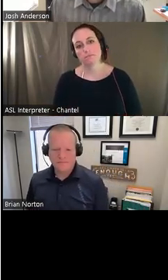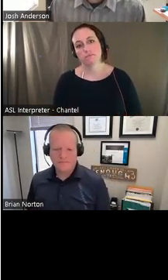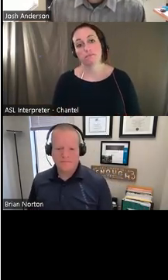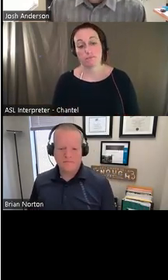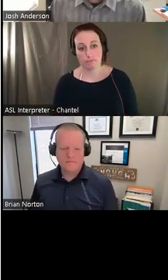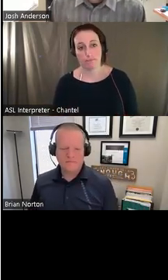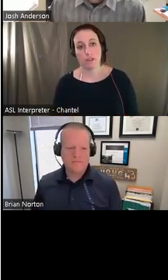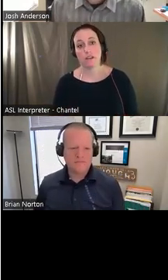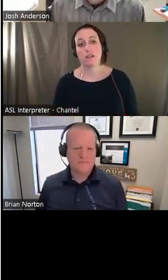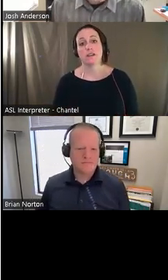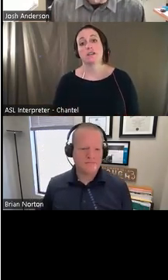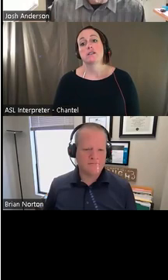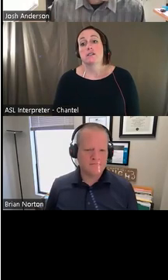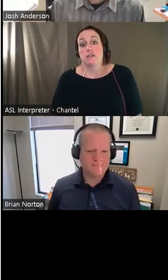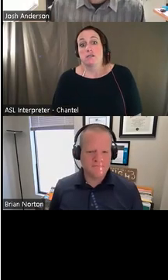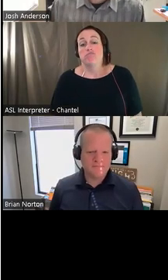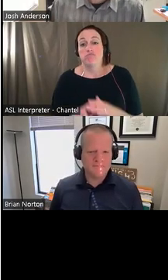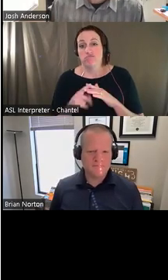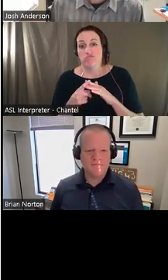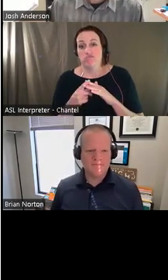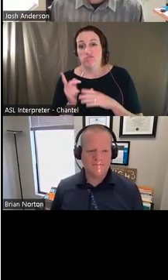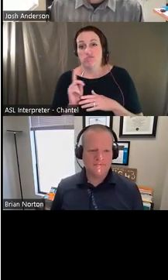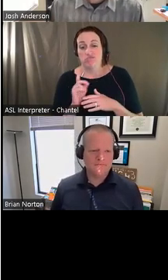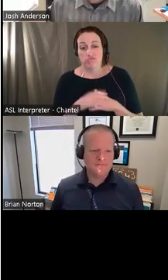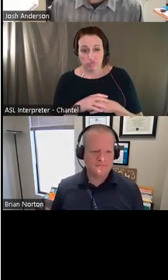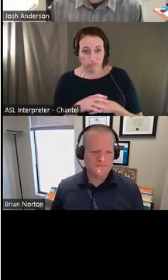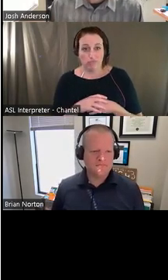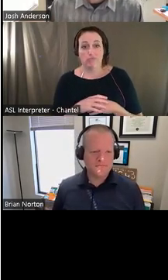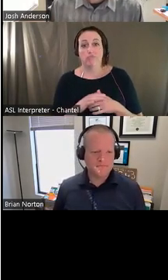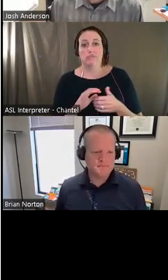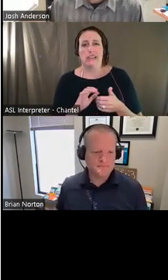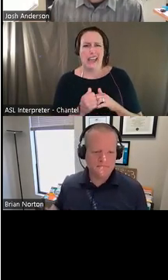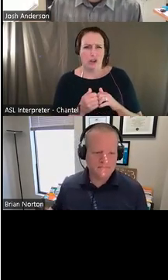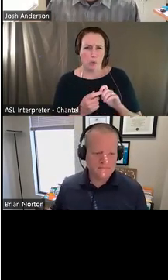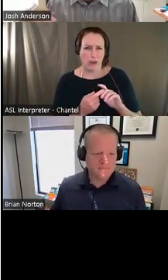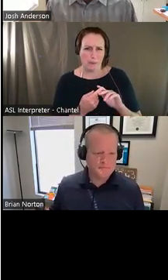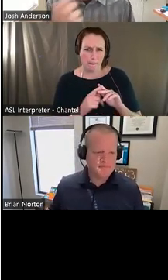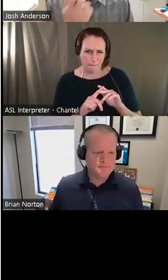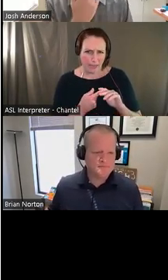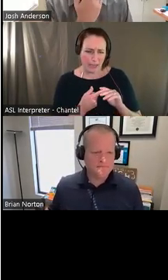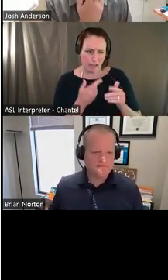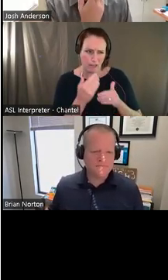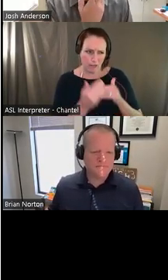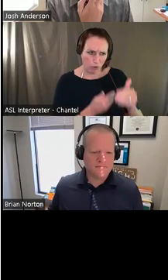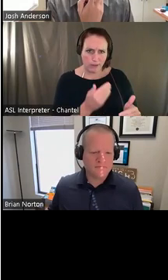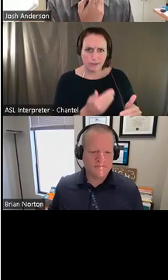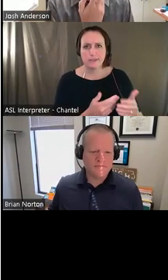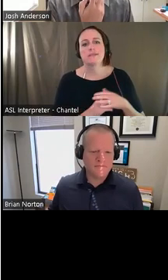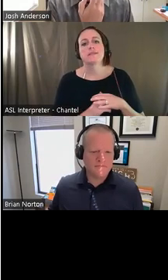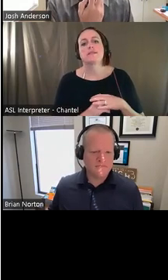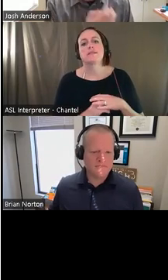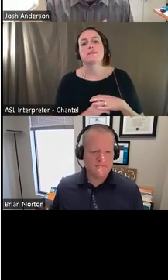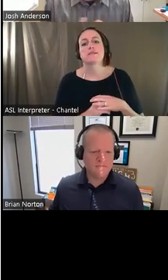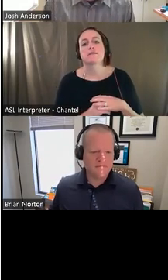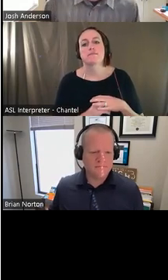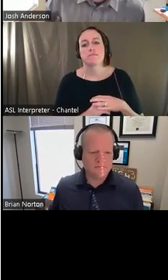And then kind of, where do you start? Uh, how do you begin this whole thing? How do you, even begin, you know, the